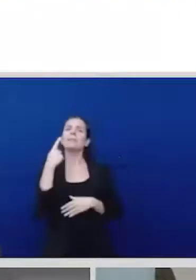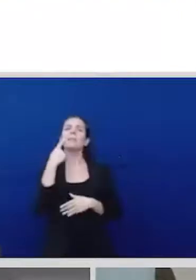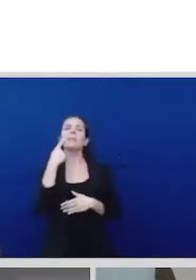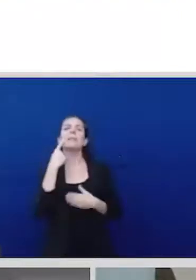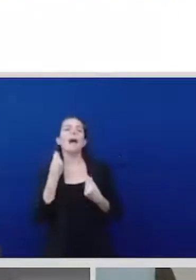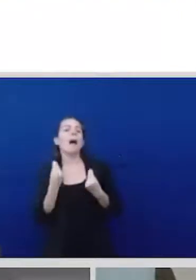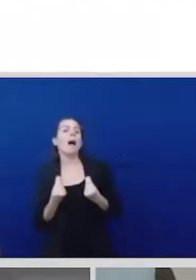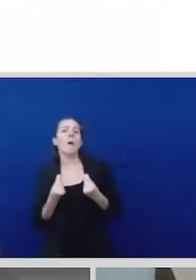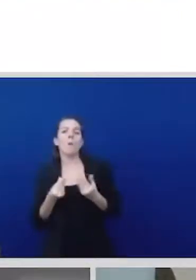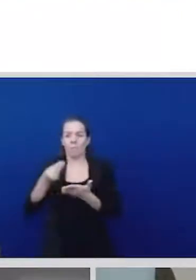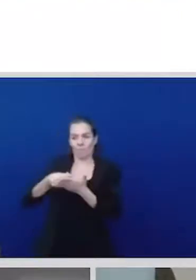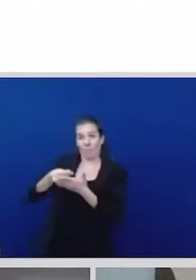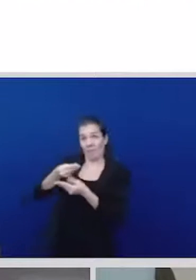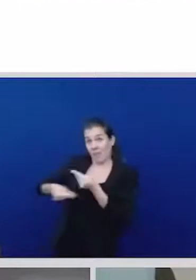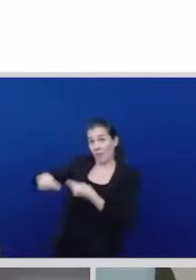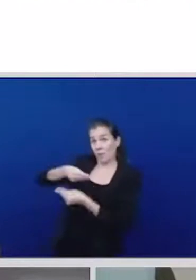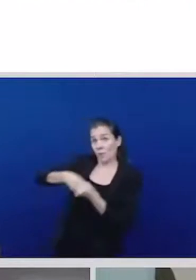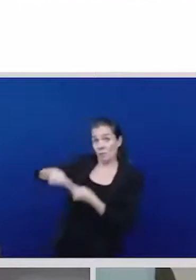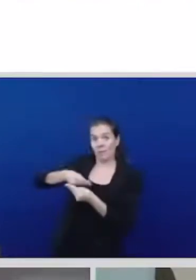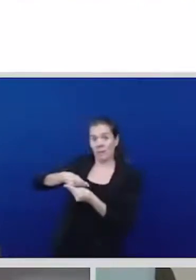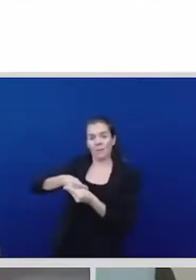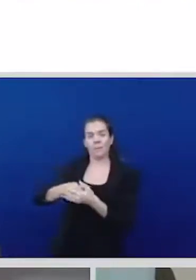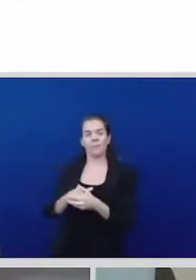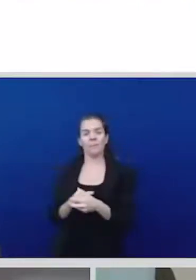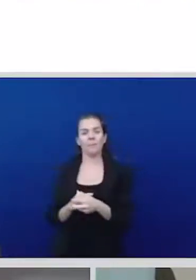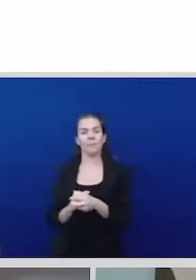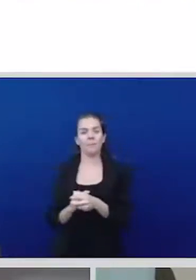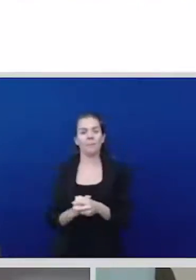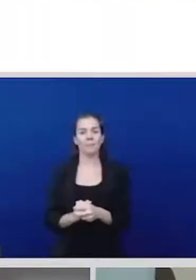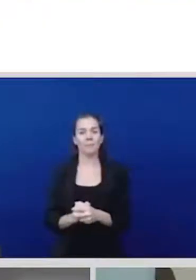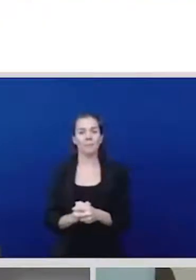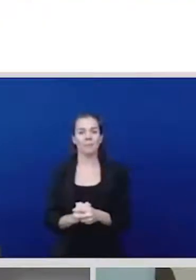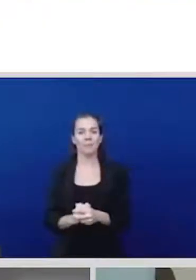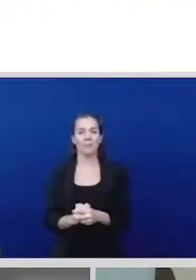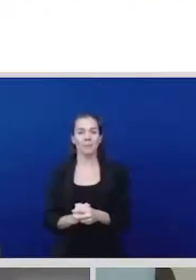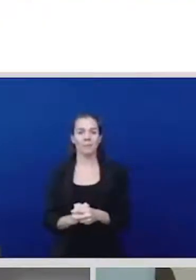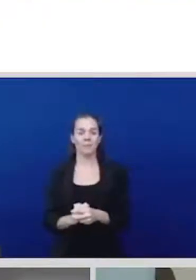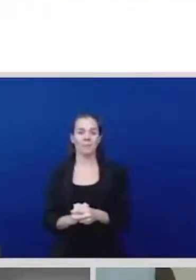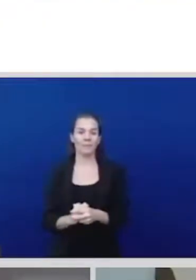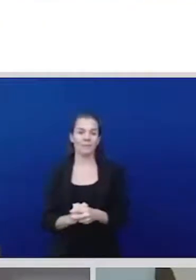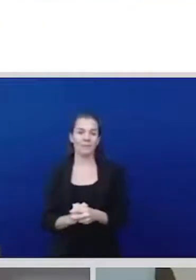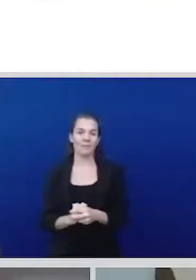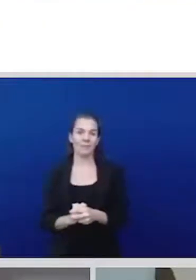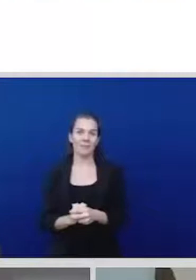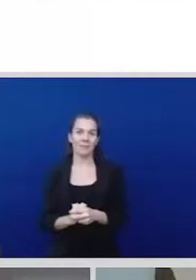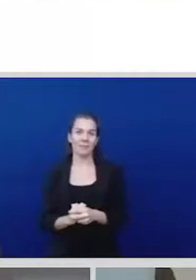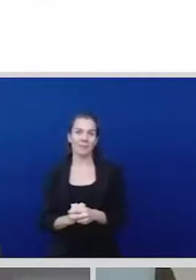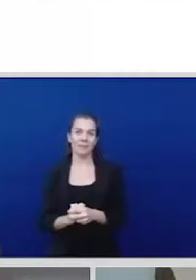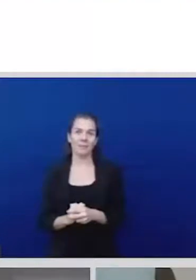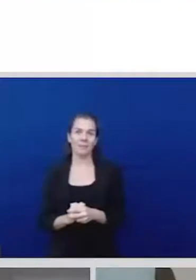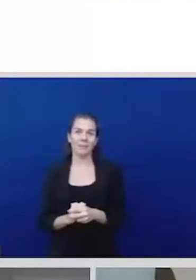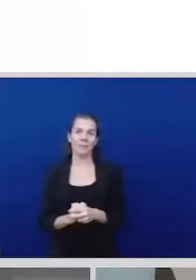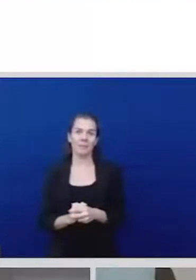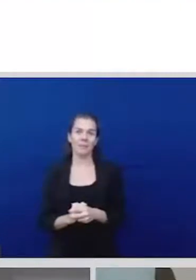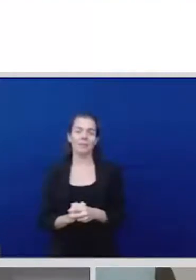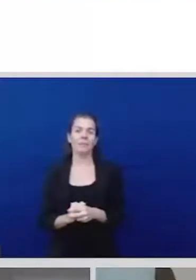and protecting the tax base for social development and for social protection